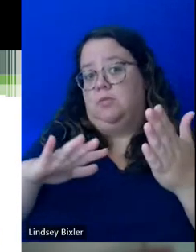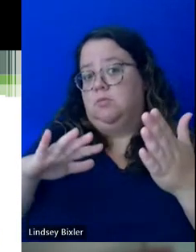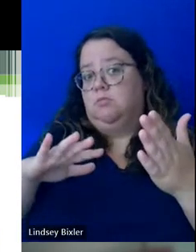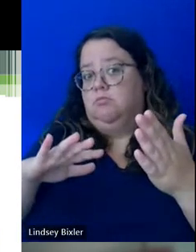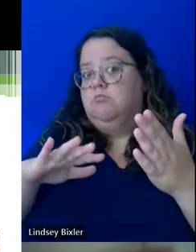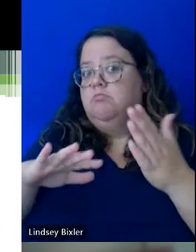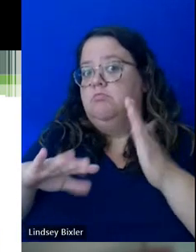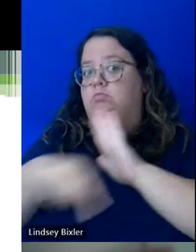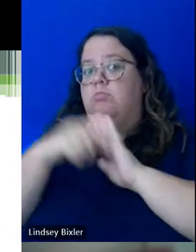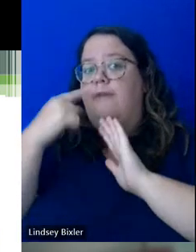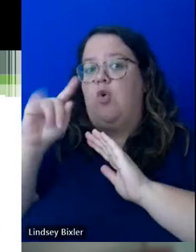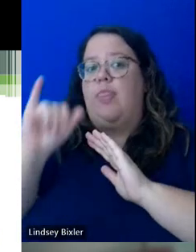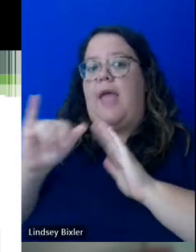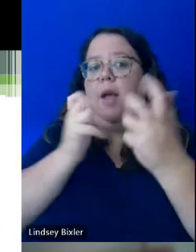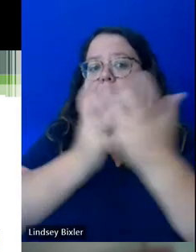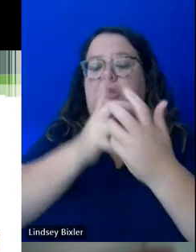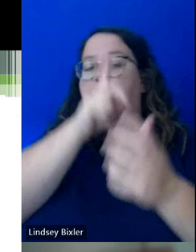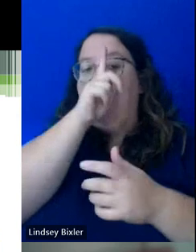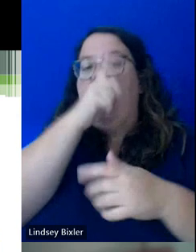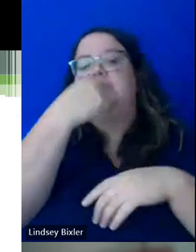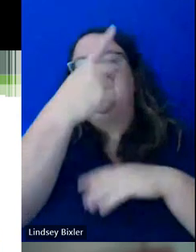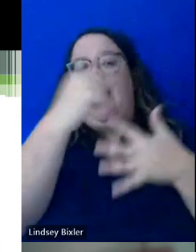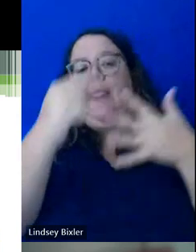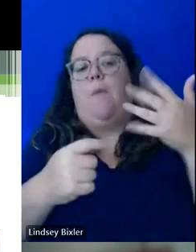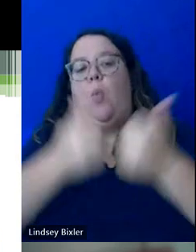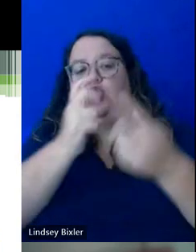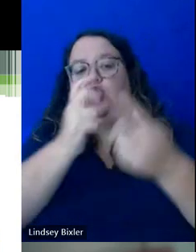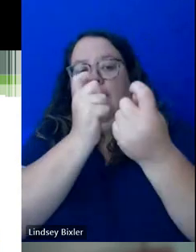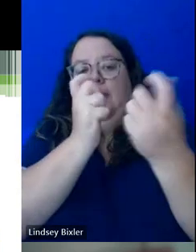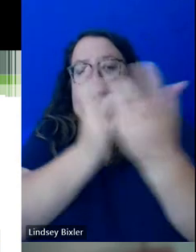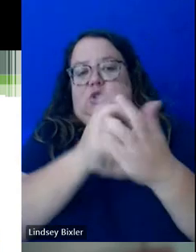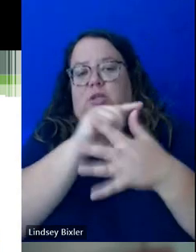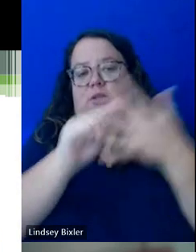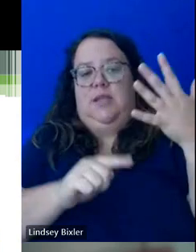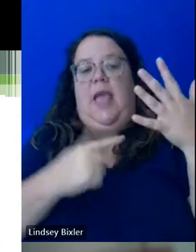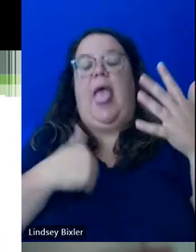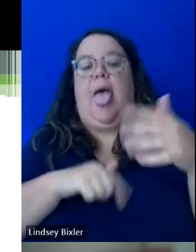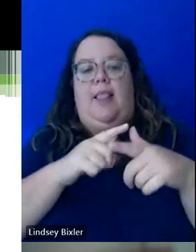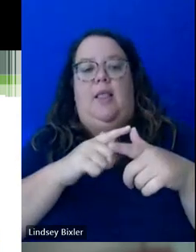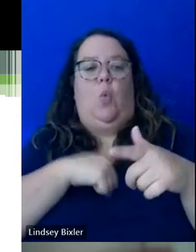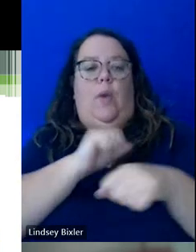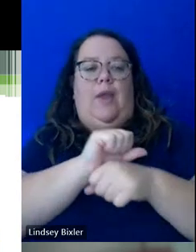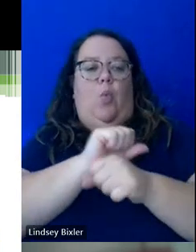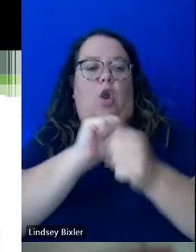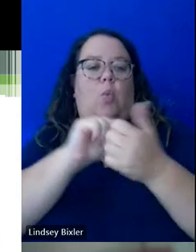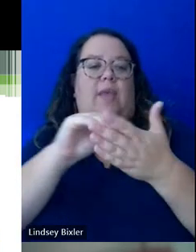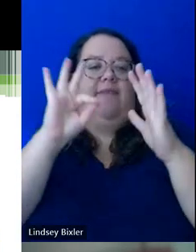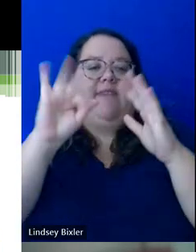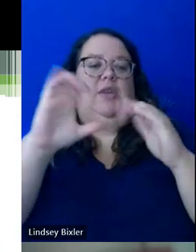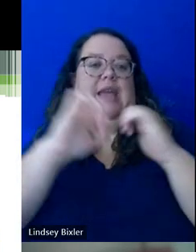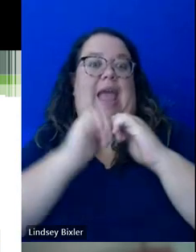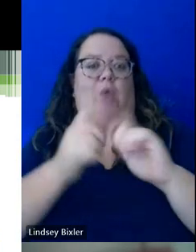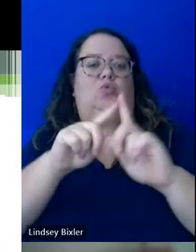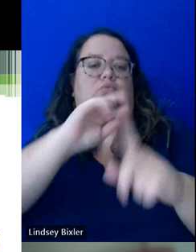accommodation. It's just about what accommodations they are eligible for. And then we can work with the faculty on how to implement that. And that applies